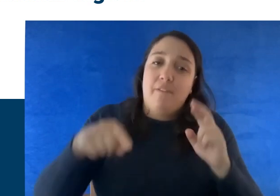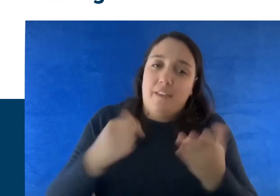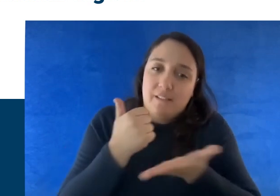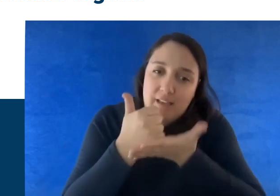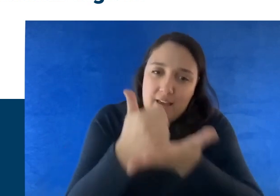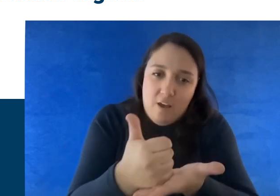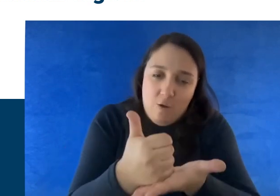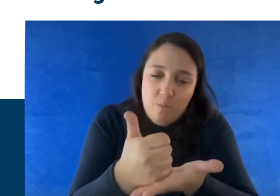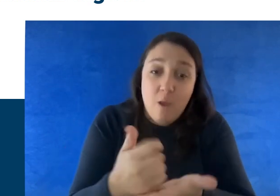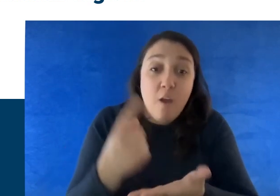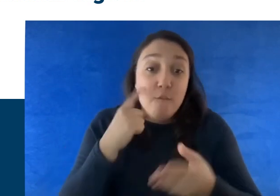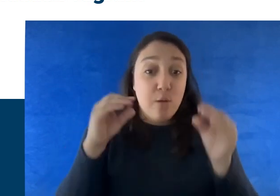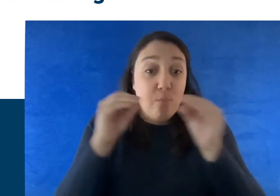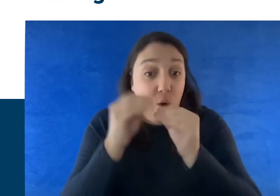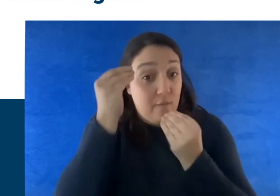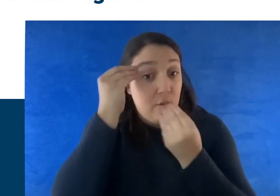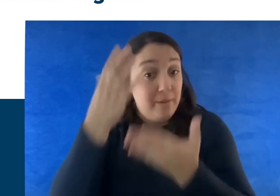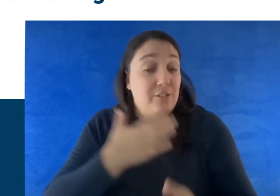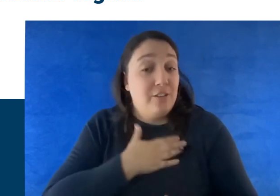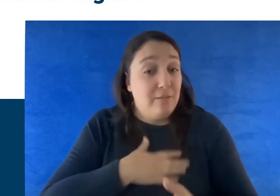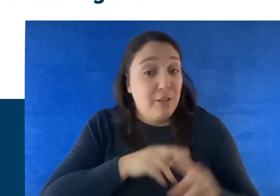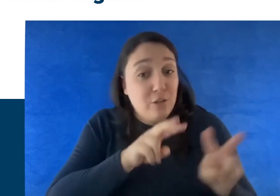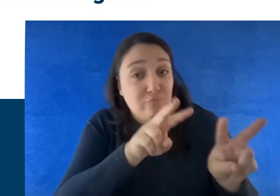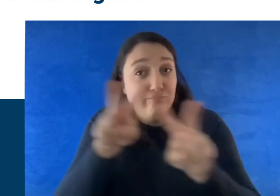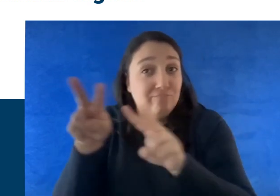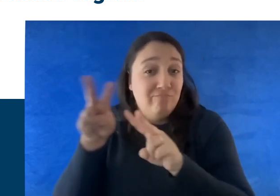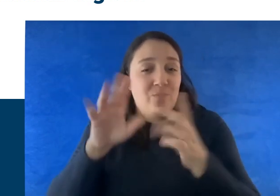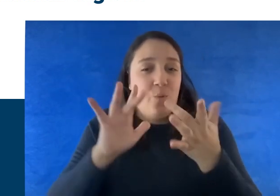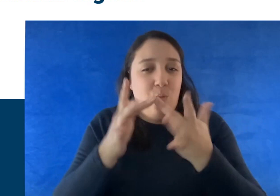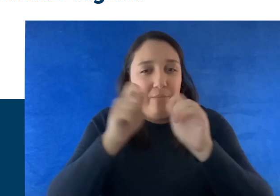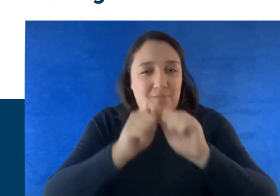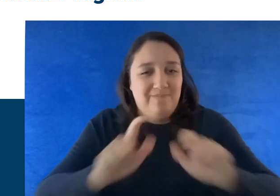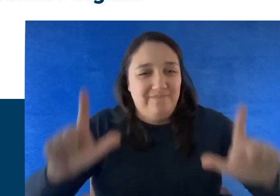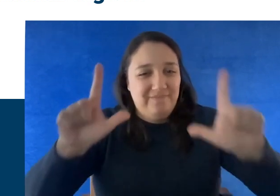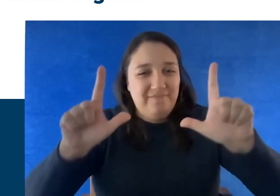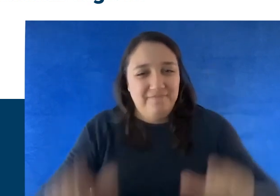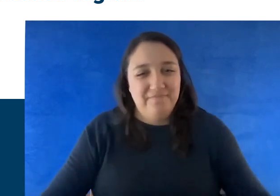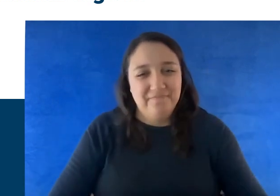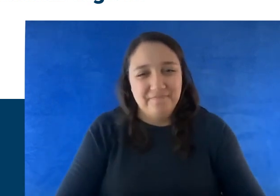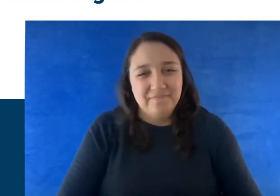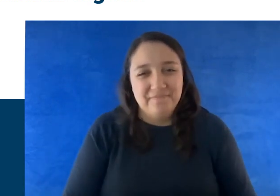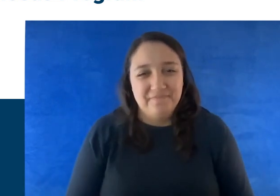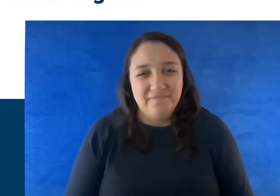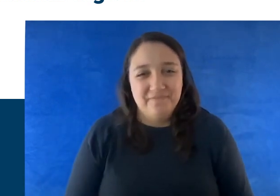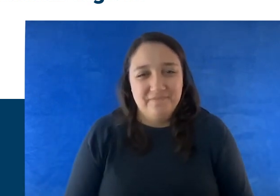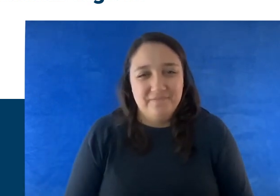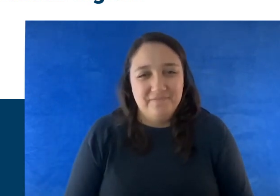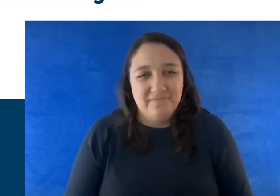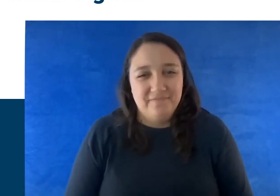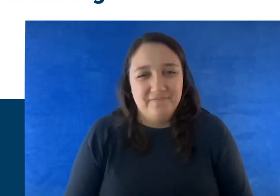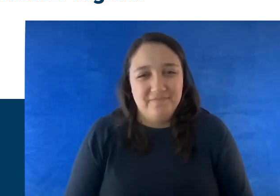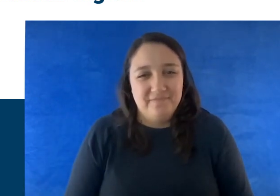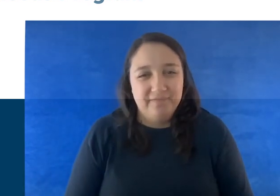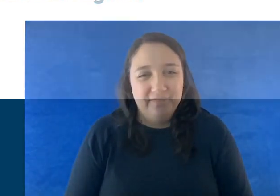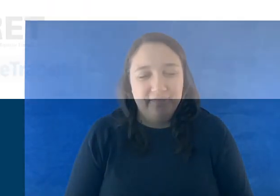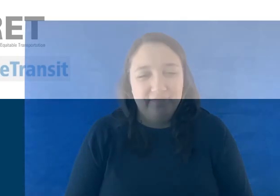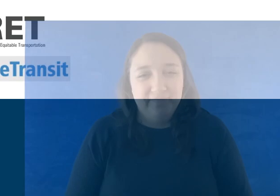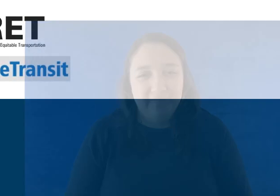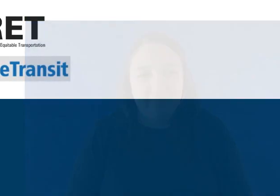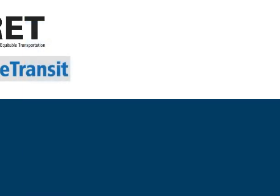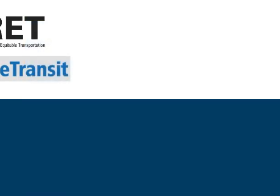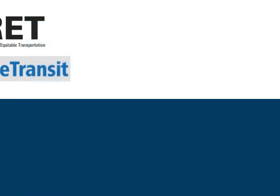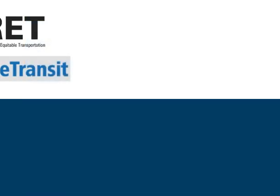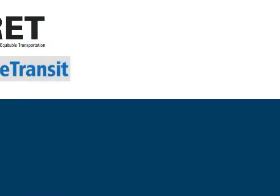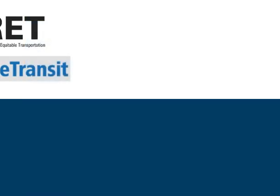For more information, please visit our website. www.piercecountywa.gov forward slash access hyphen and hyphen